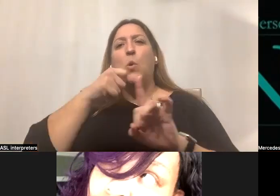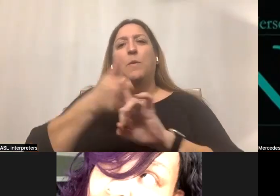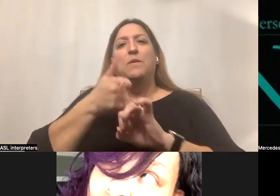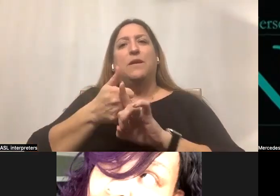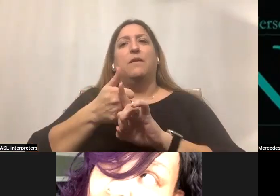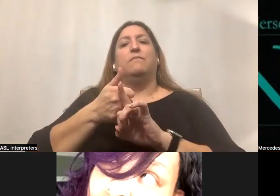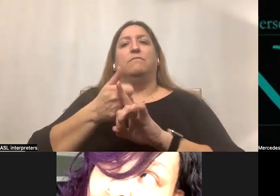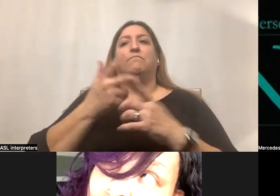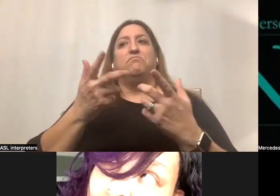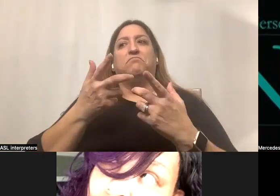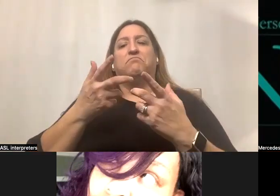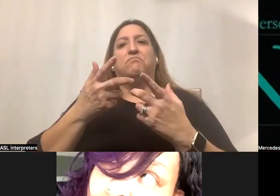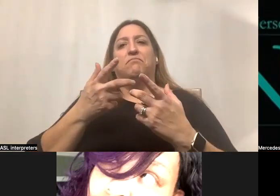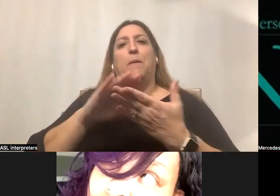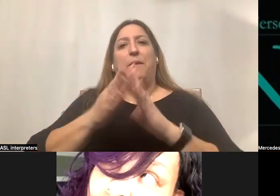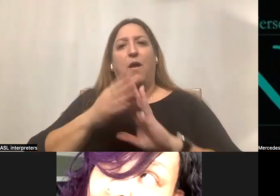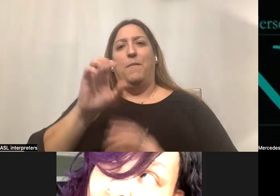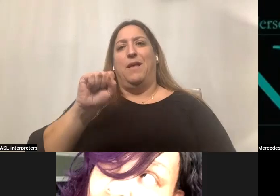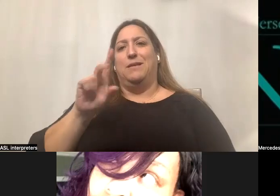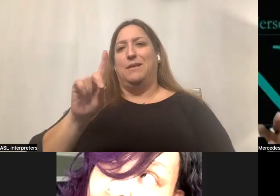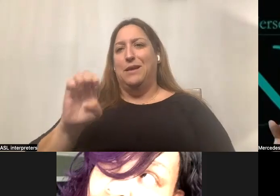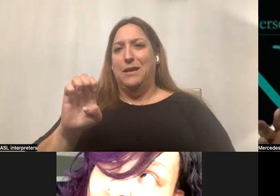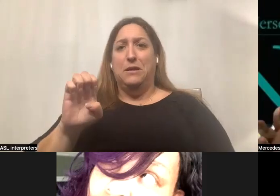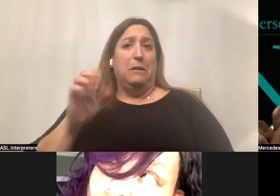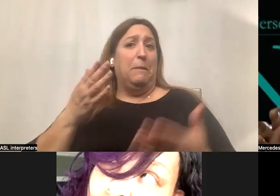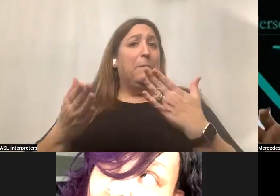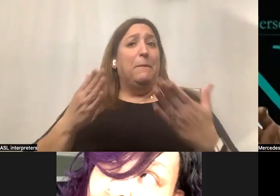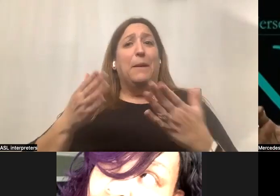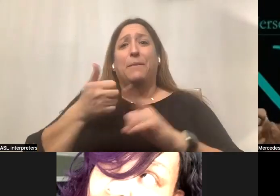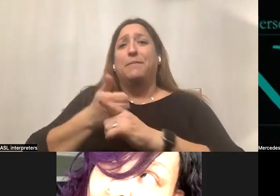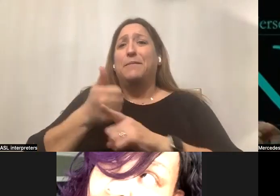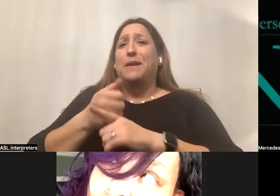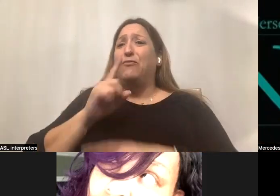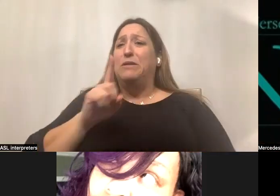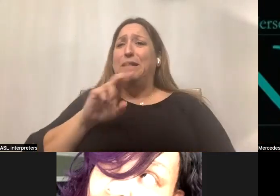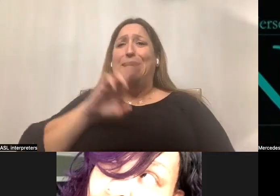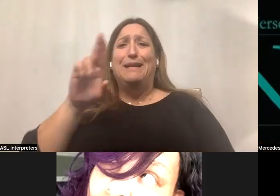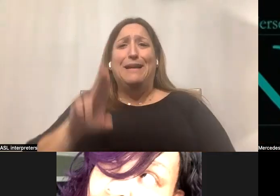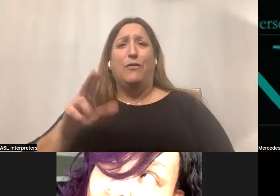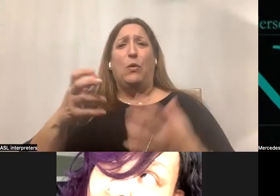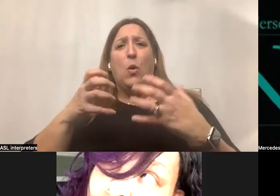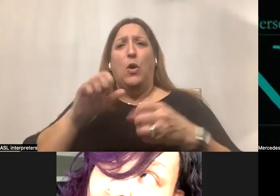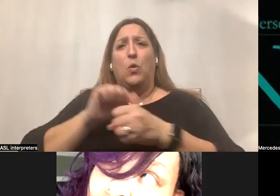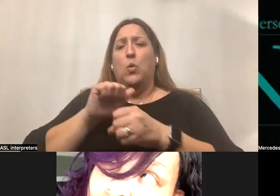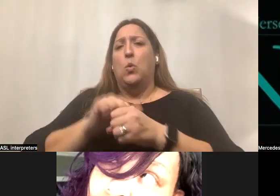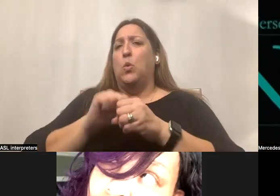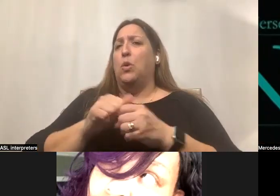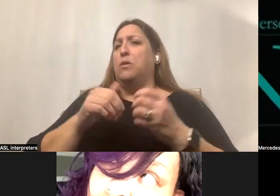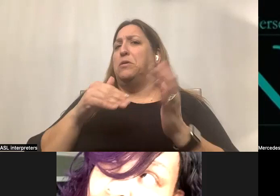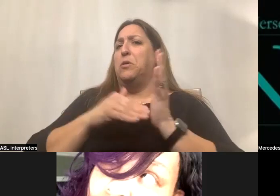self as self-directed employees that may not have ever, you know, wanted to work at a provider or